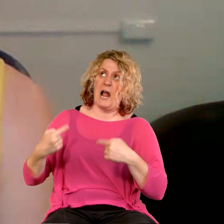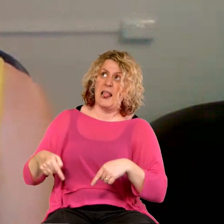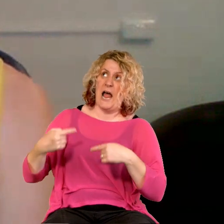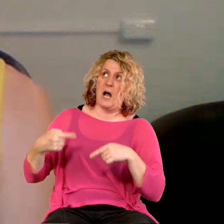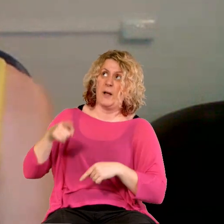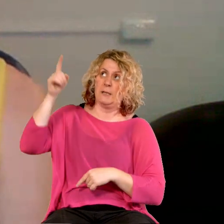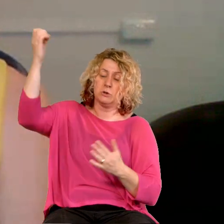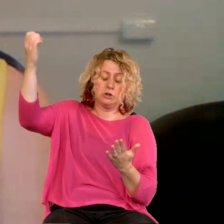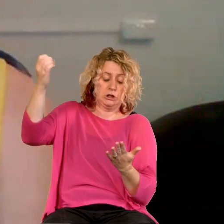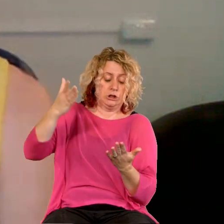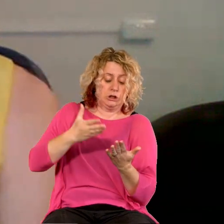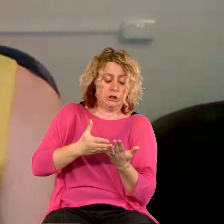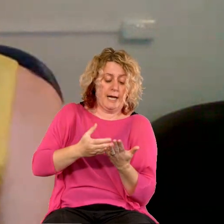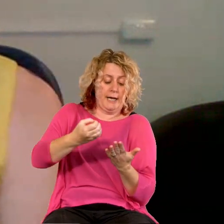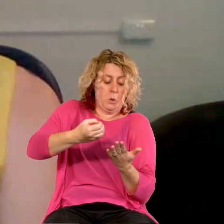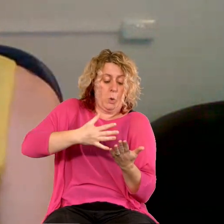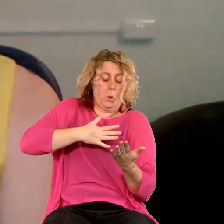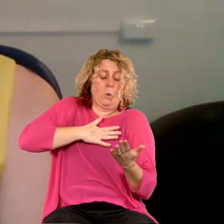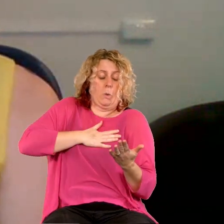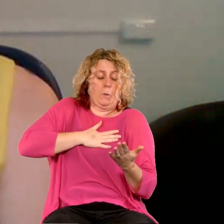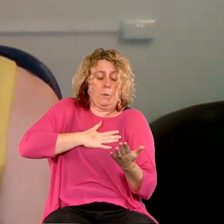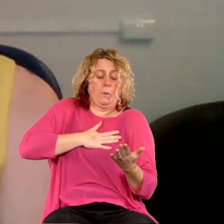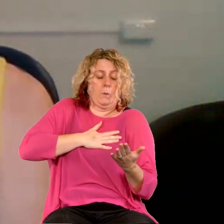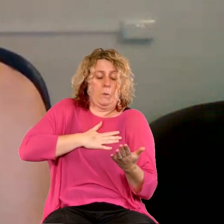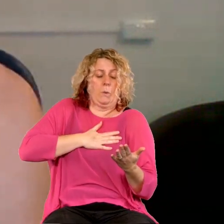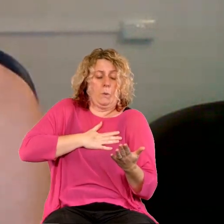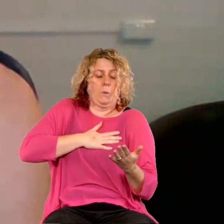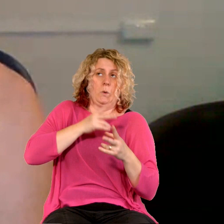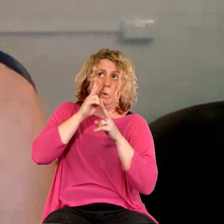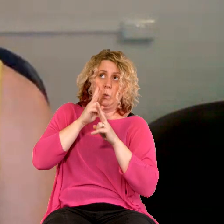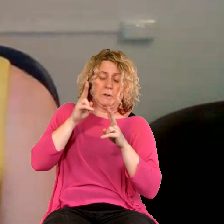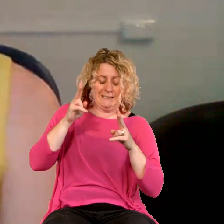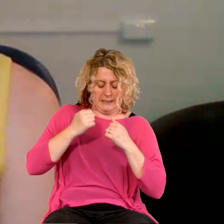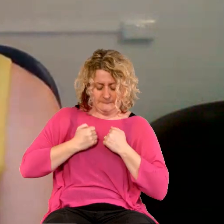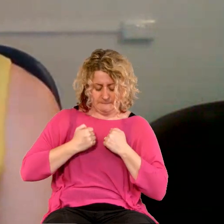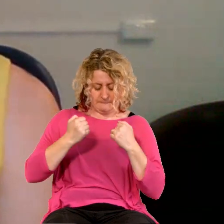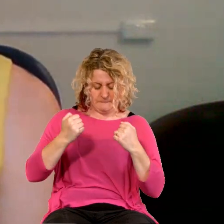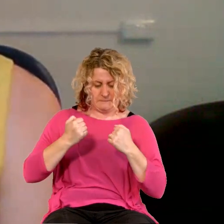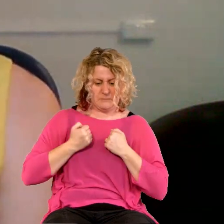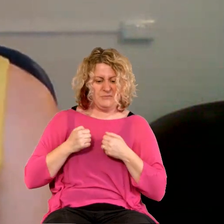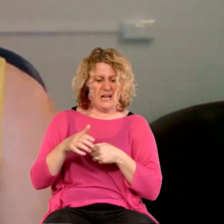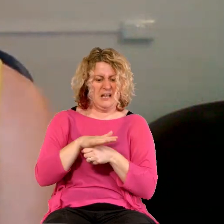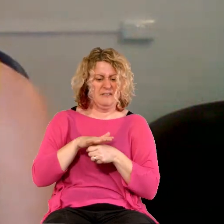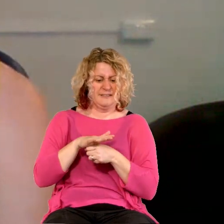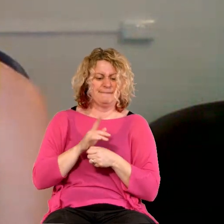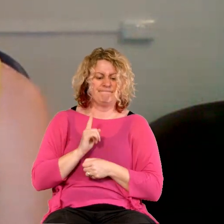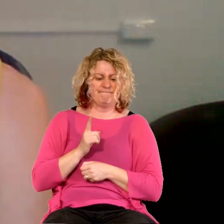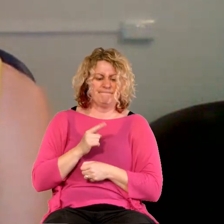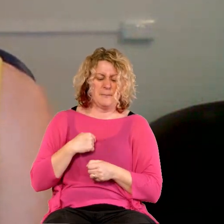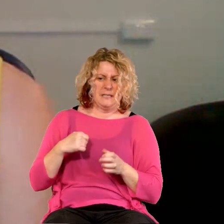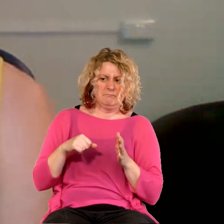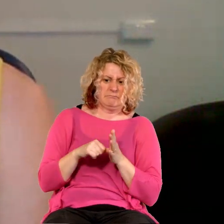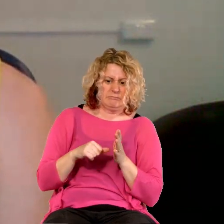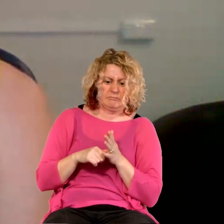word into our lives and our hearts. We see some of the areas in which we struggle under pressure. I think,